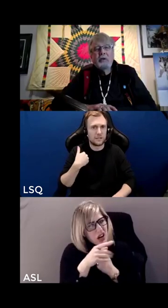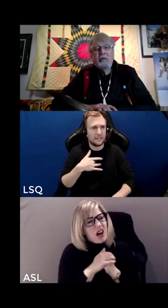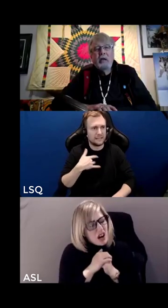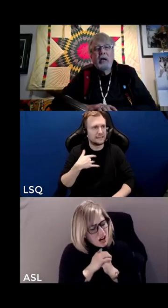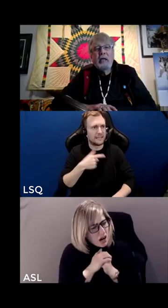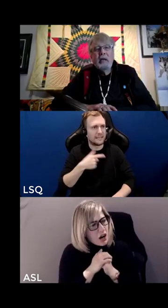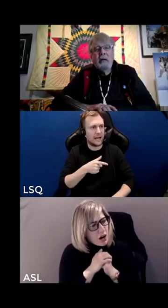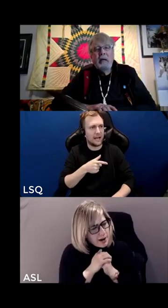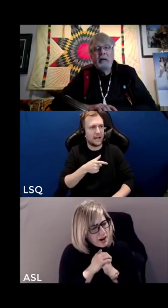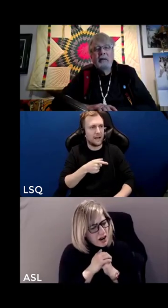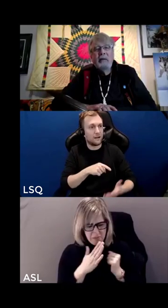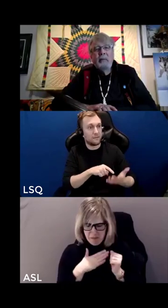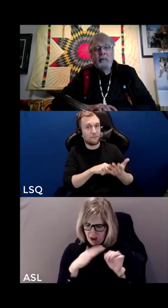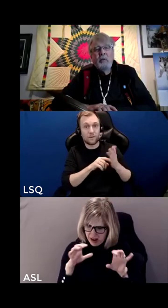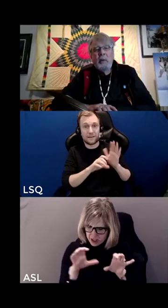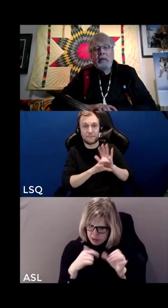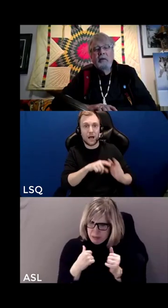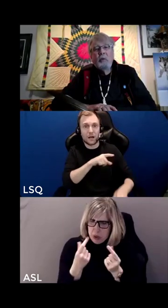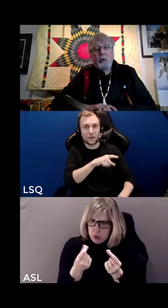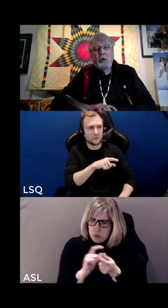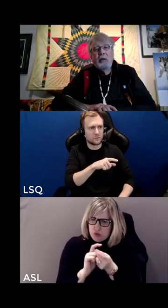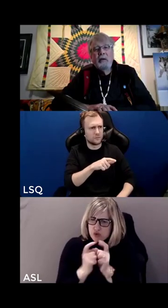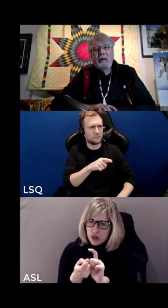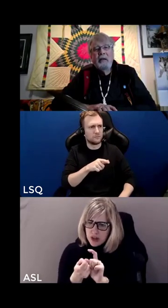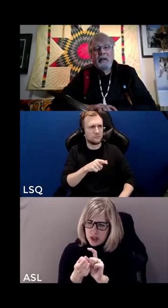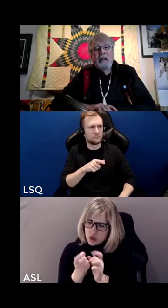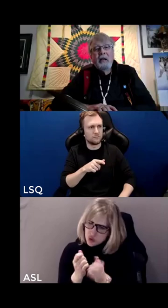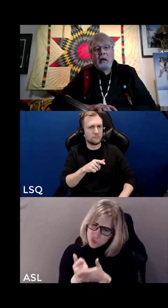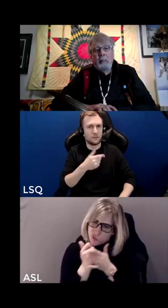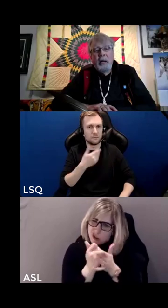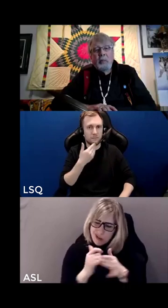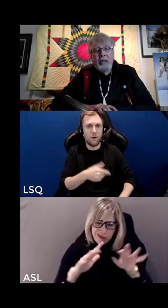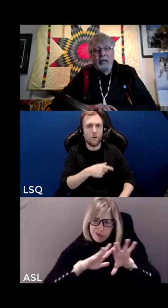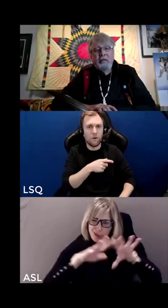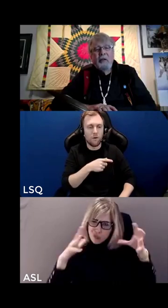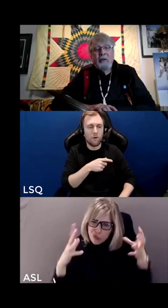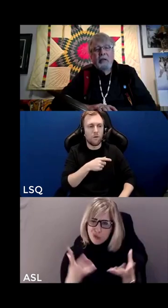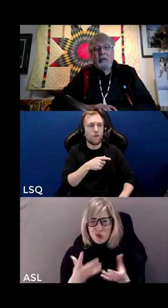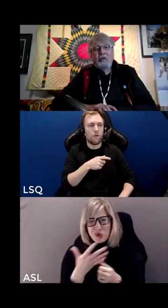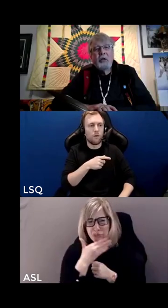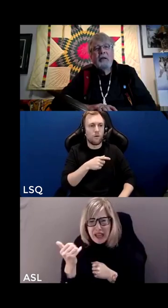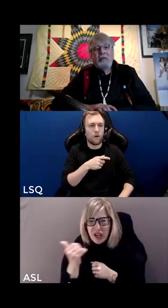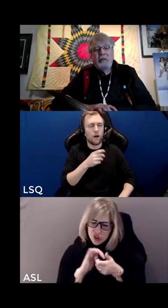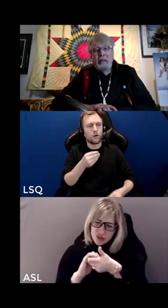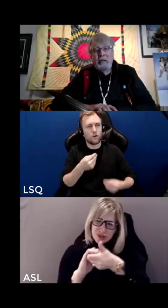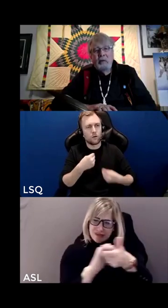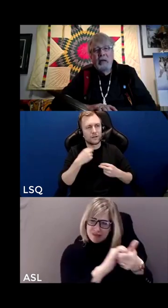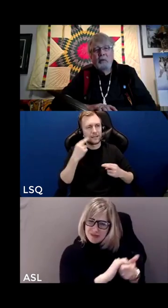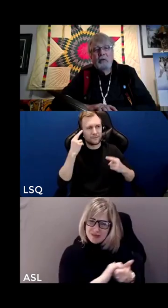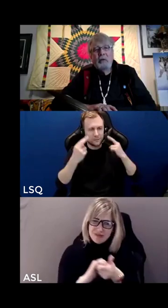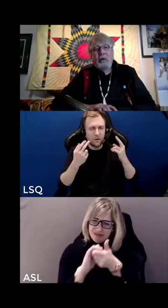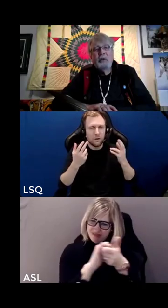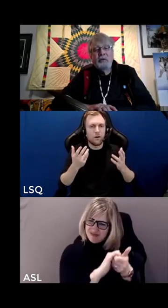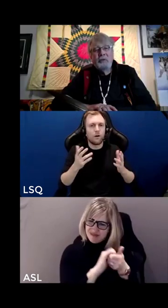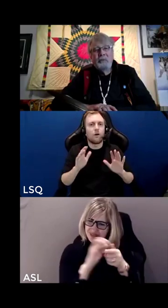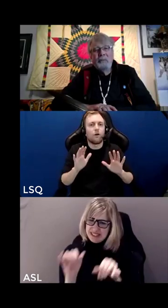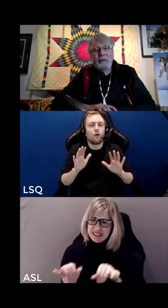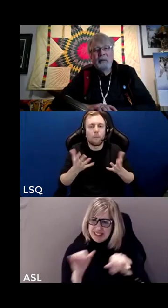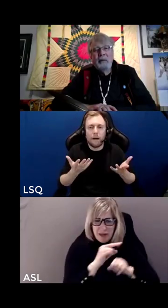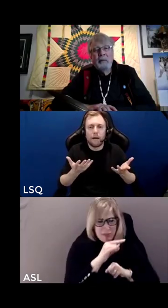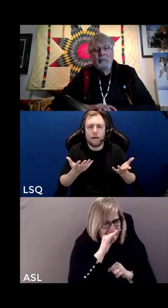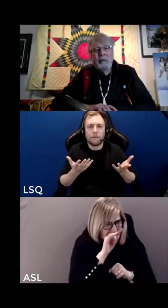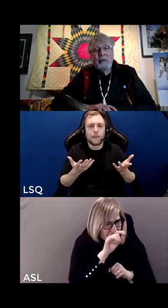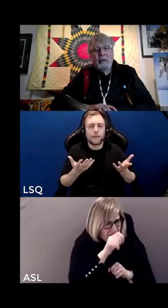the actions that i can take to make this world a better place that this child sees without the divisions